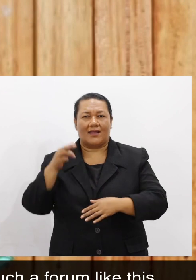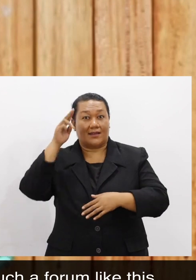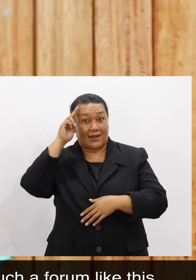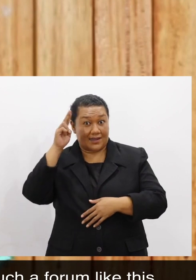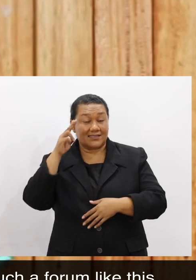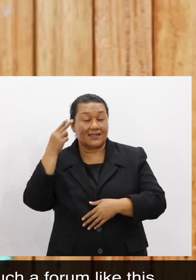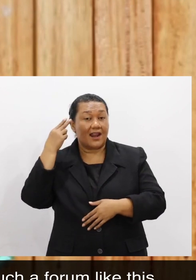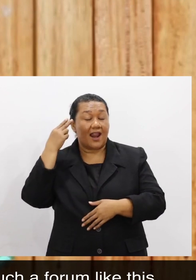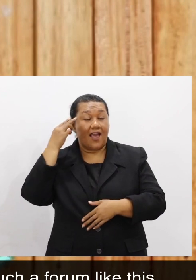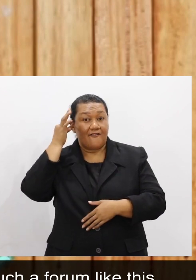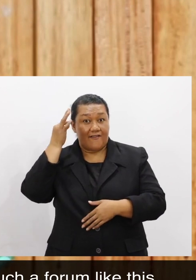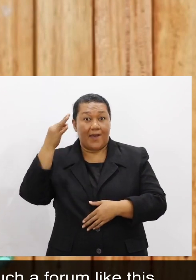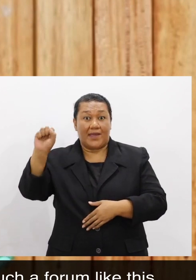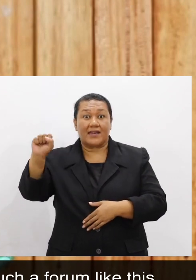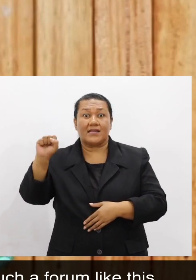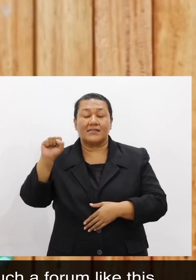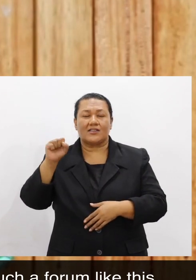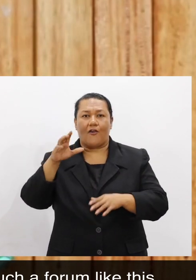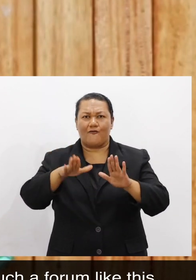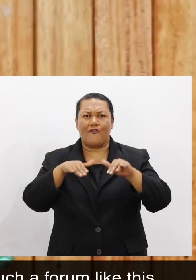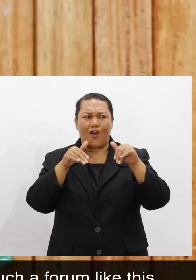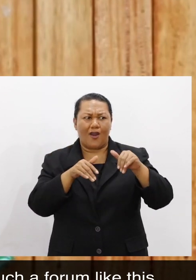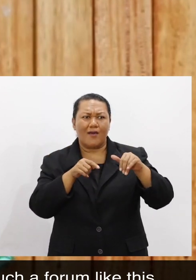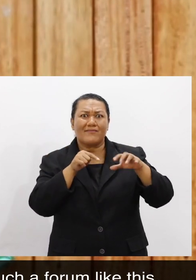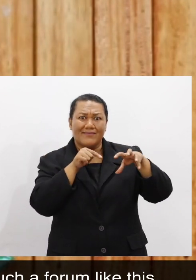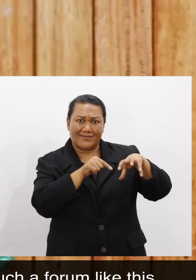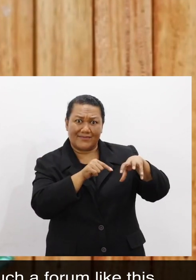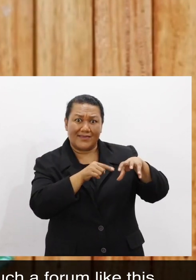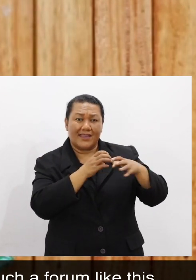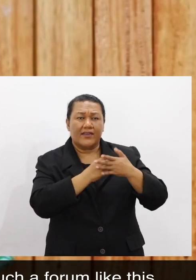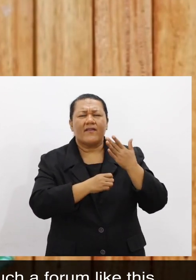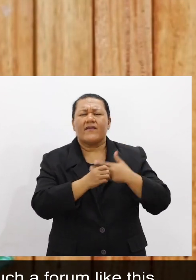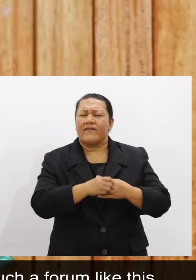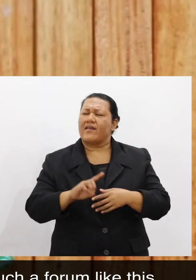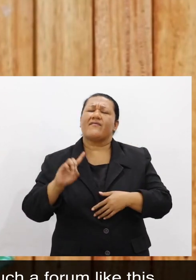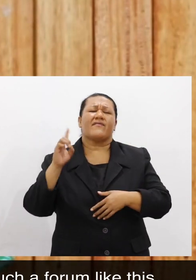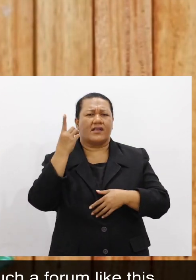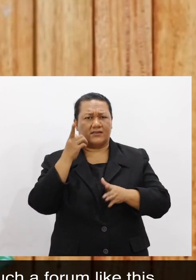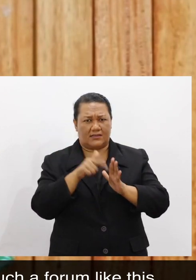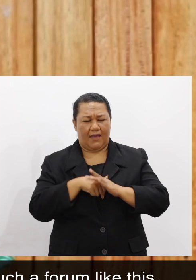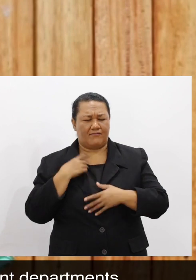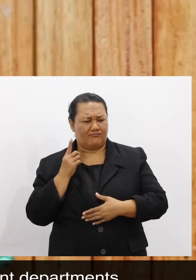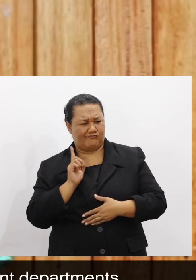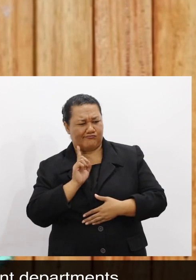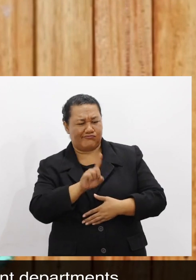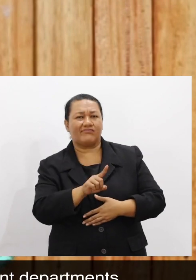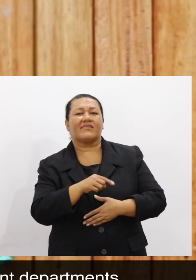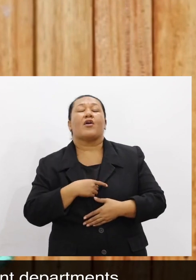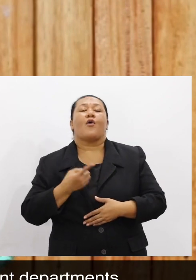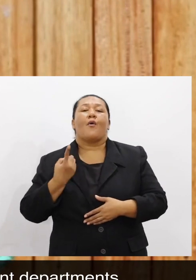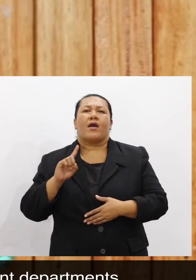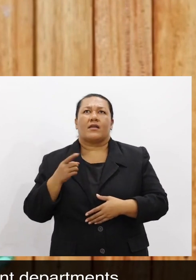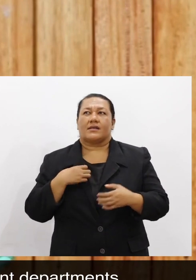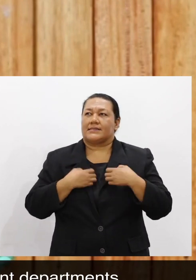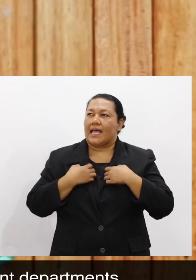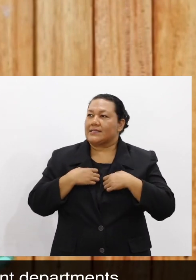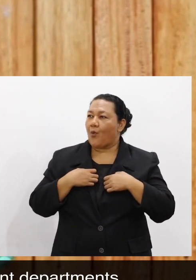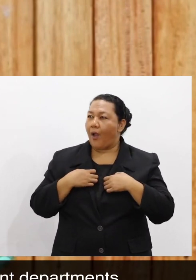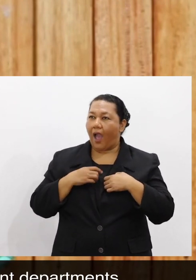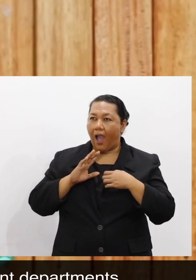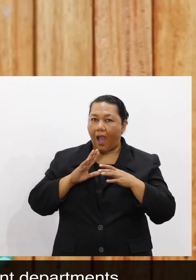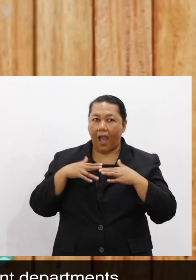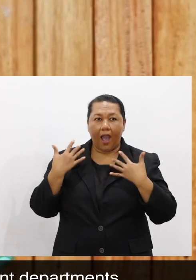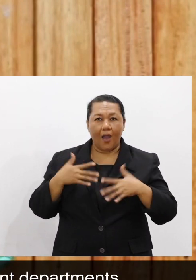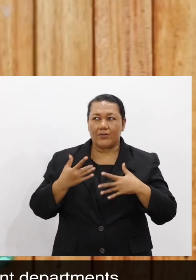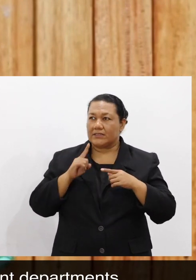National Feminist Forum. It's my first time to attend such a forum like this. I was excited to